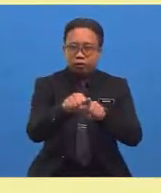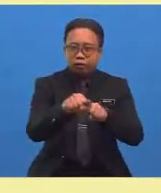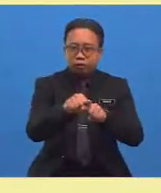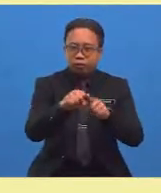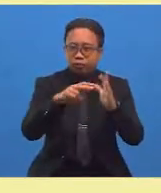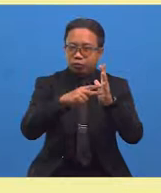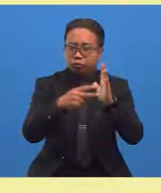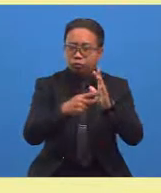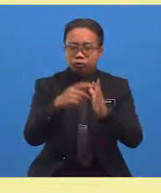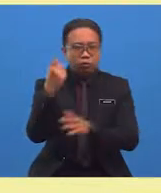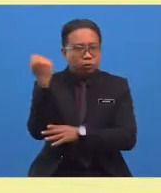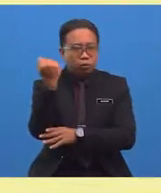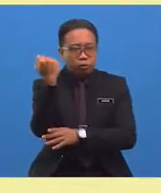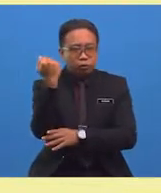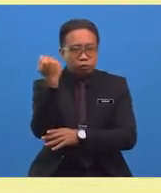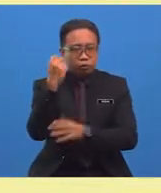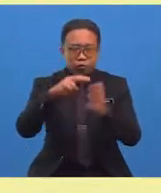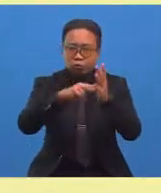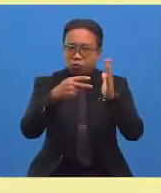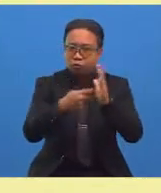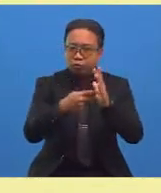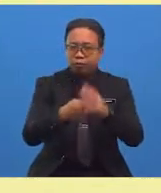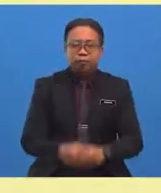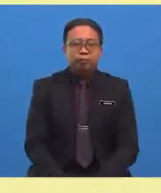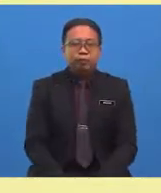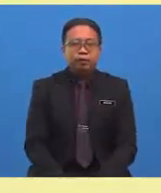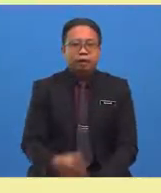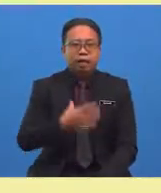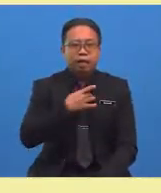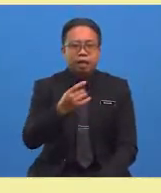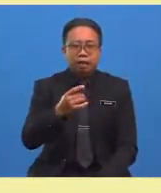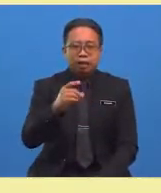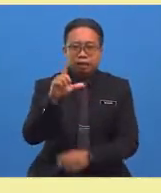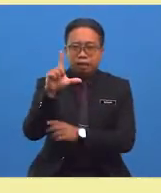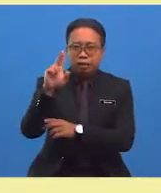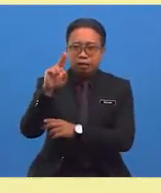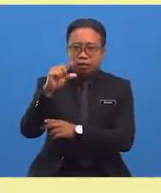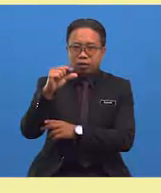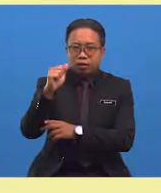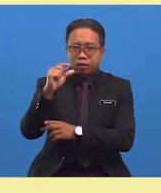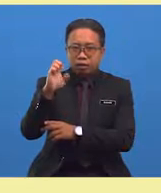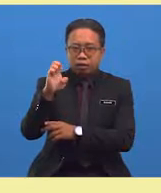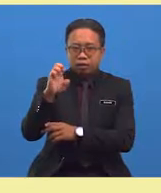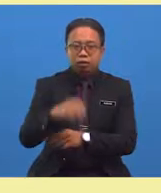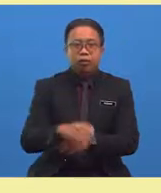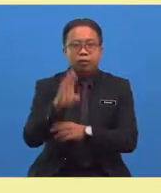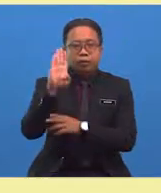almost the same meaning. Like, luggage, bag.